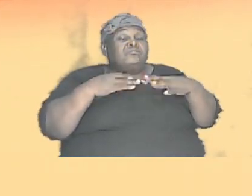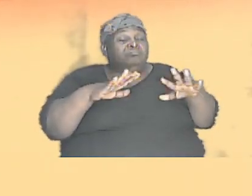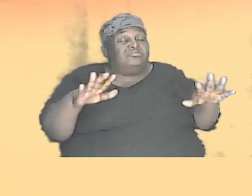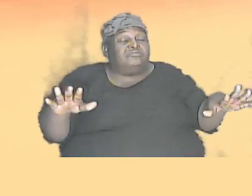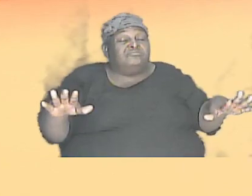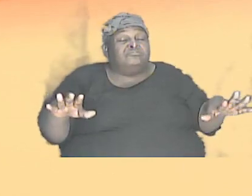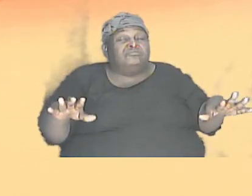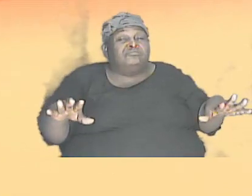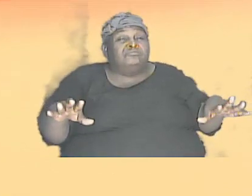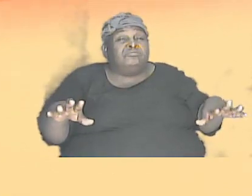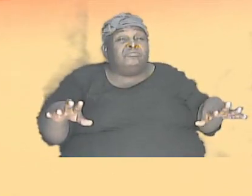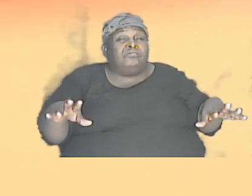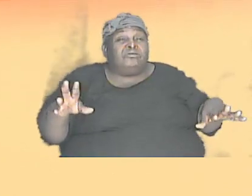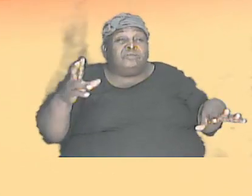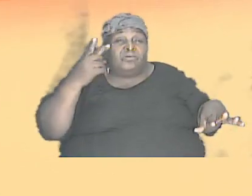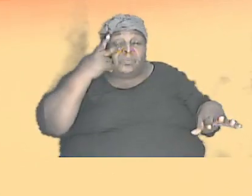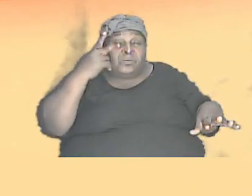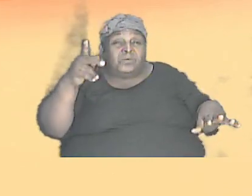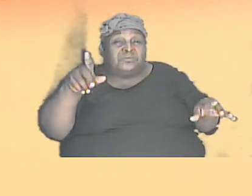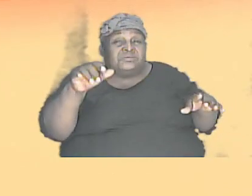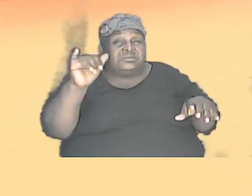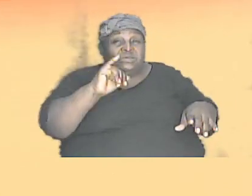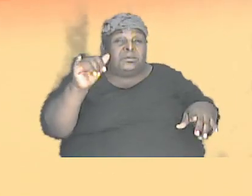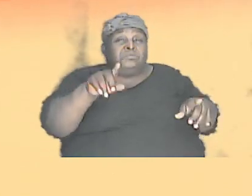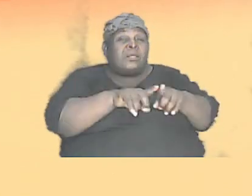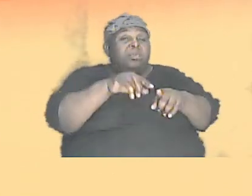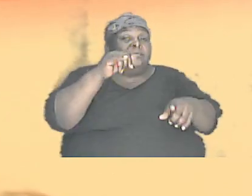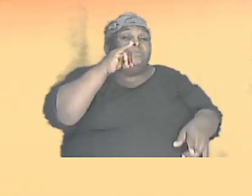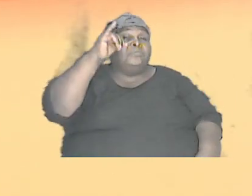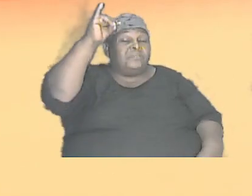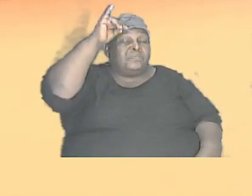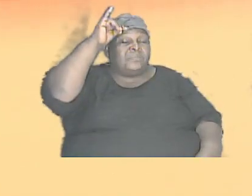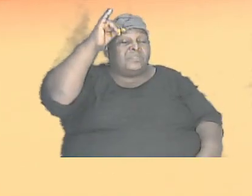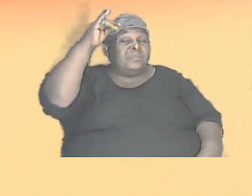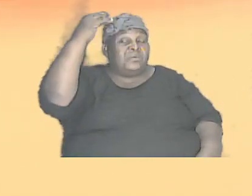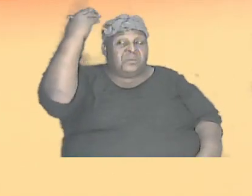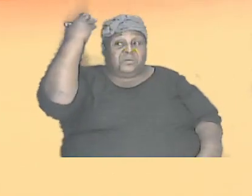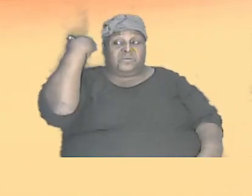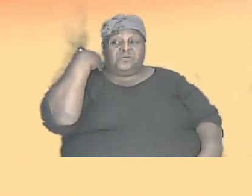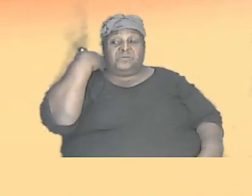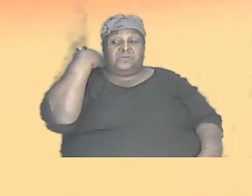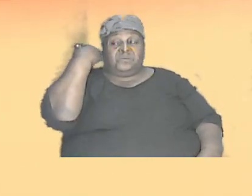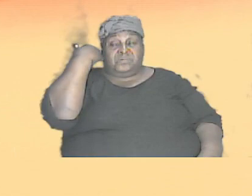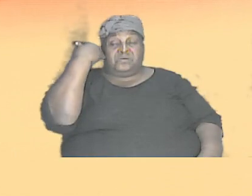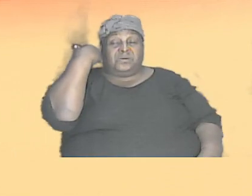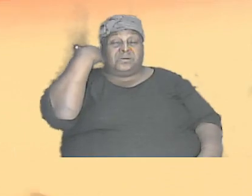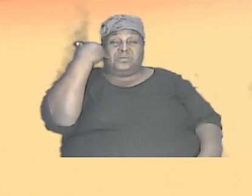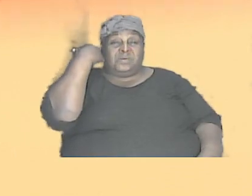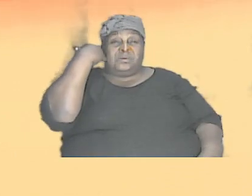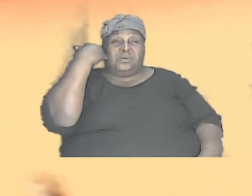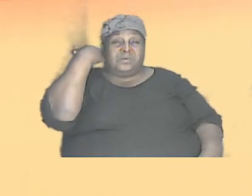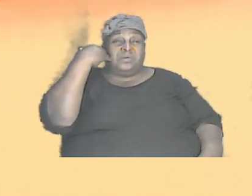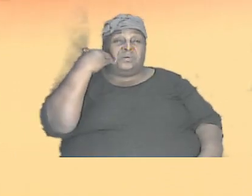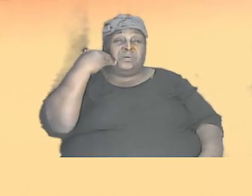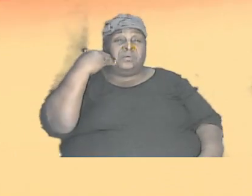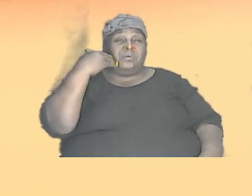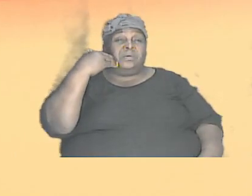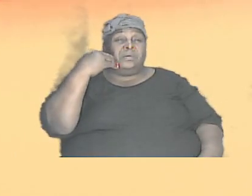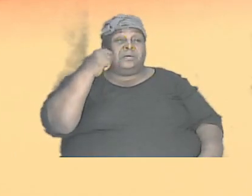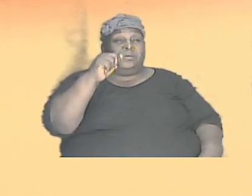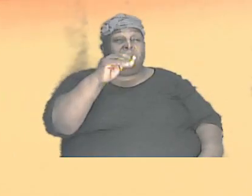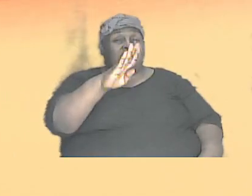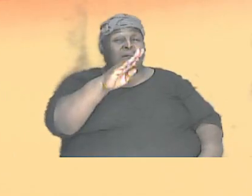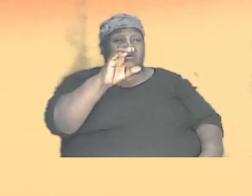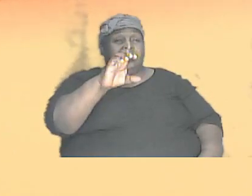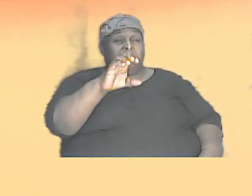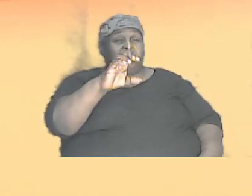Whatever it is that they have. Let us say they have short here. The common G1, the common A, B, C, they can't have short here. The